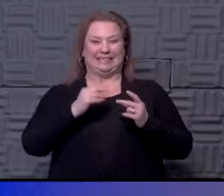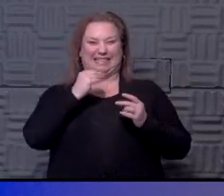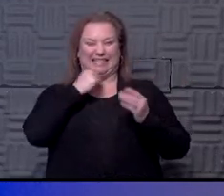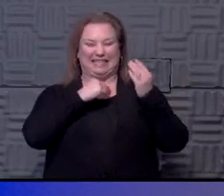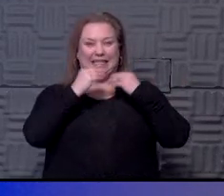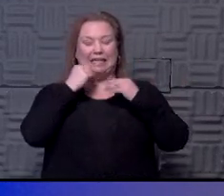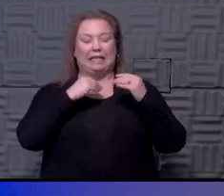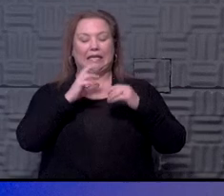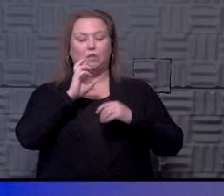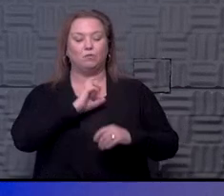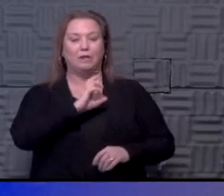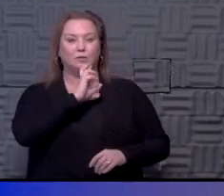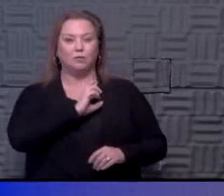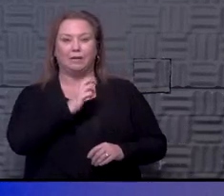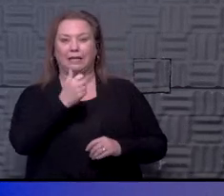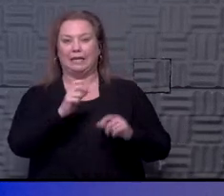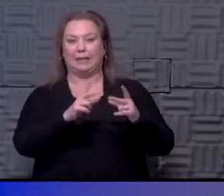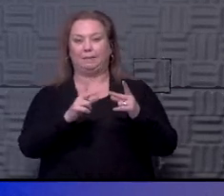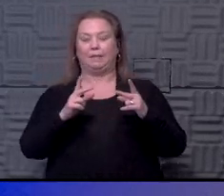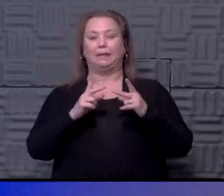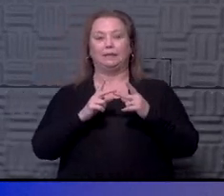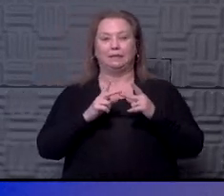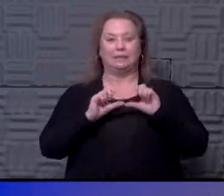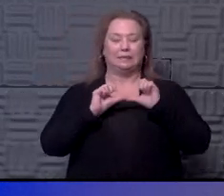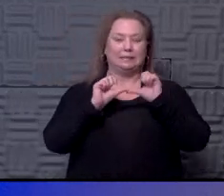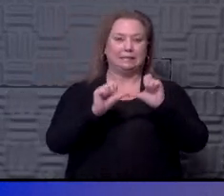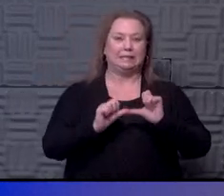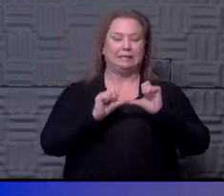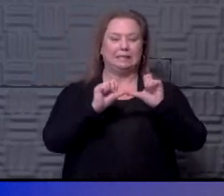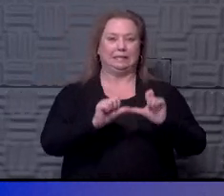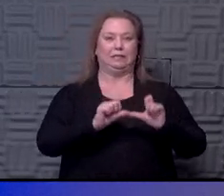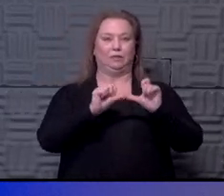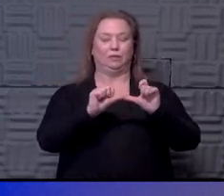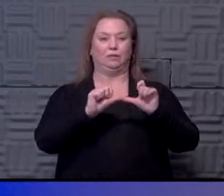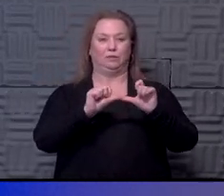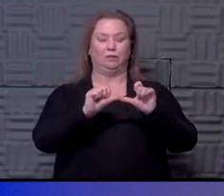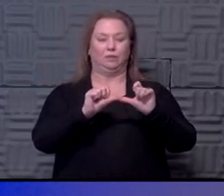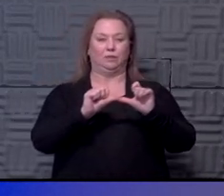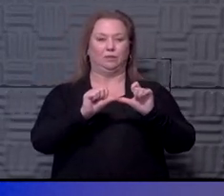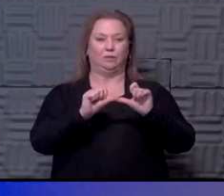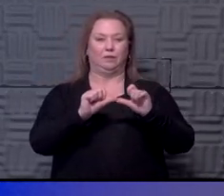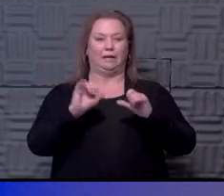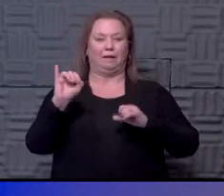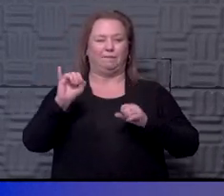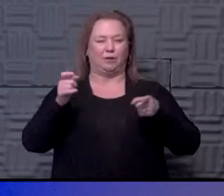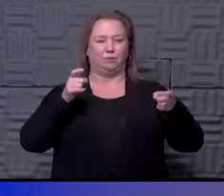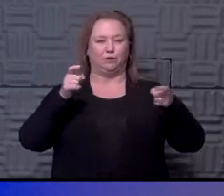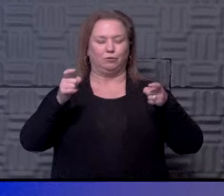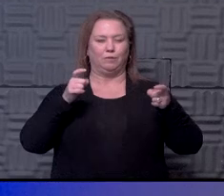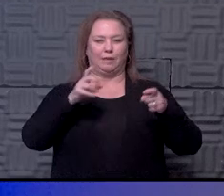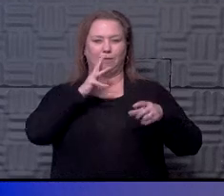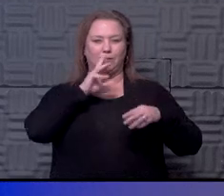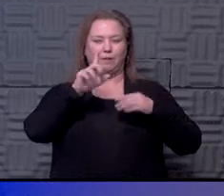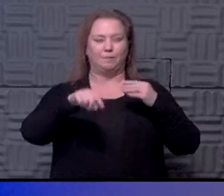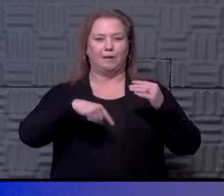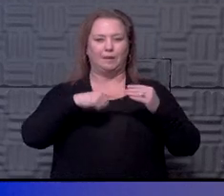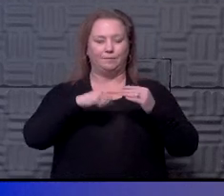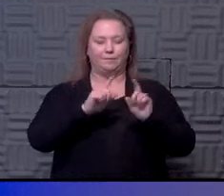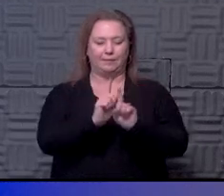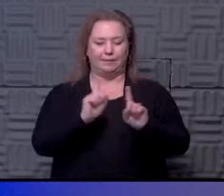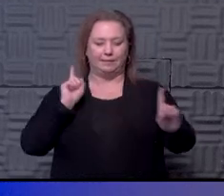restaurants, any place like that, please continue to do those measures of infection prevention that we always talk about.